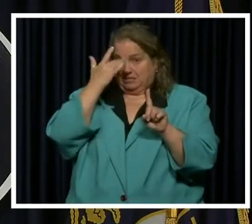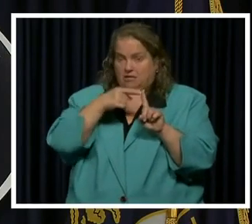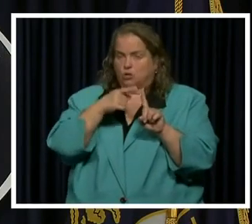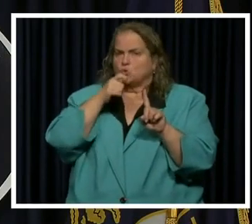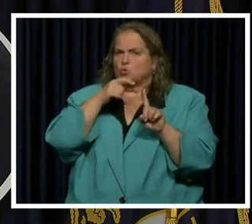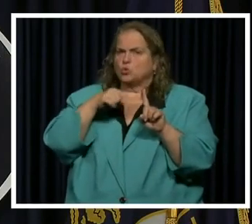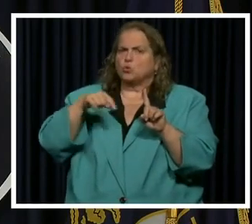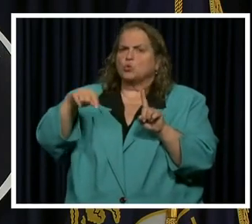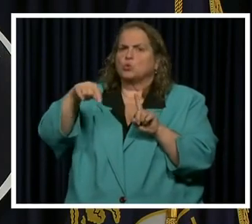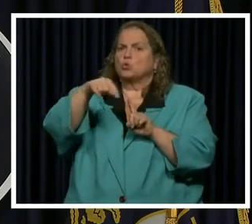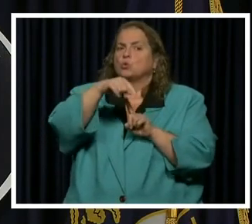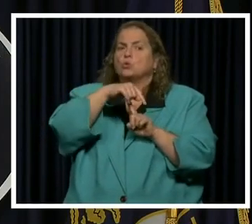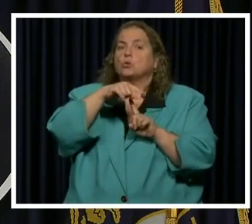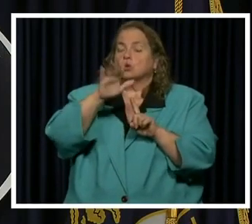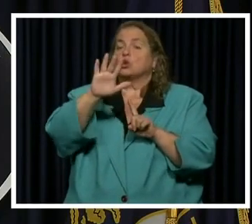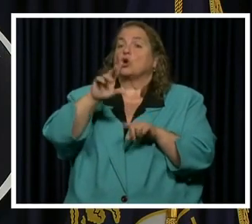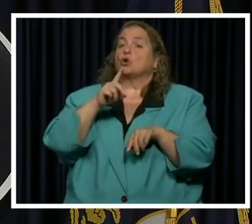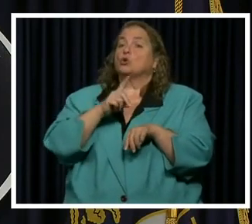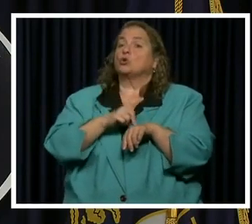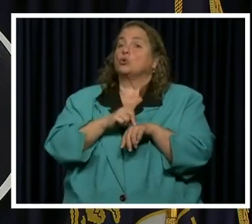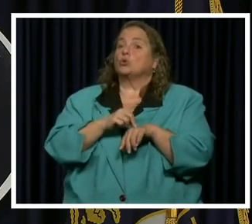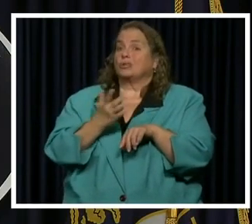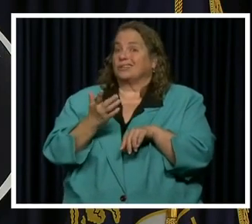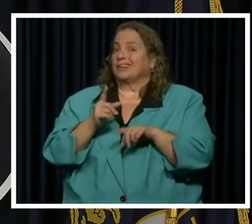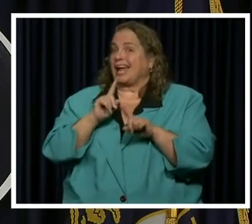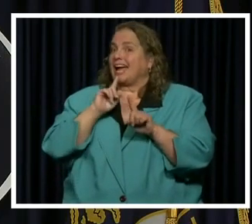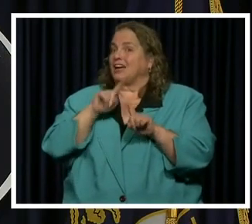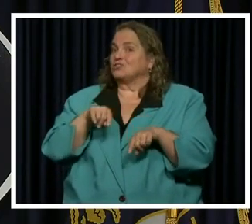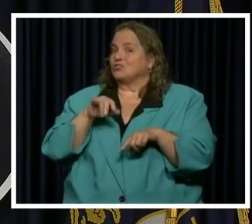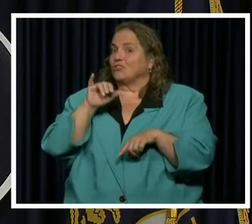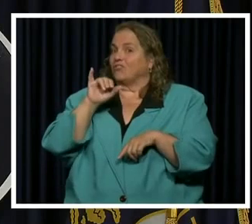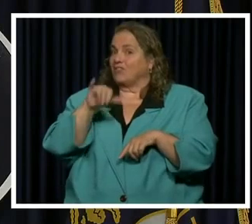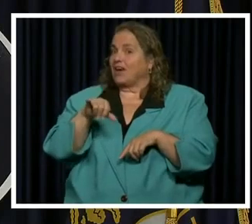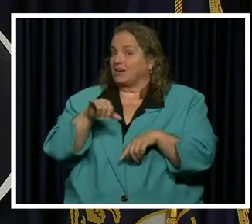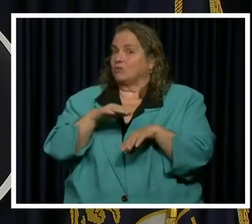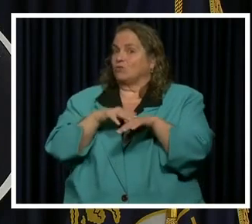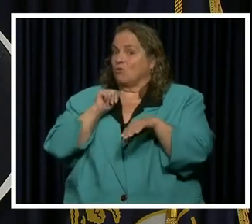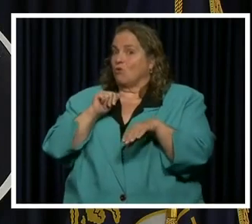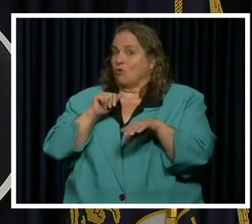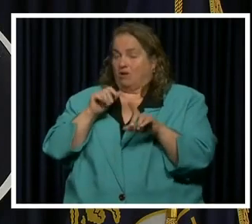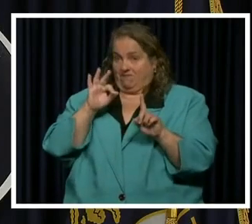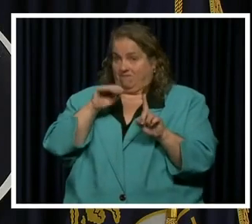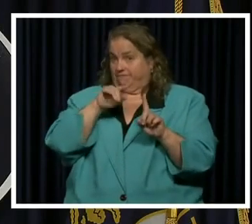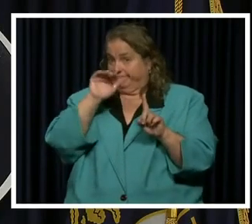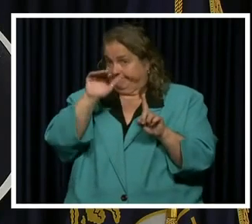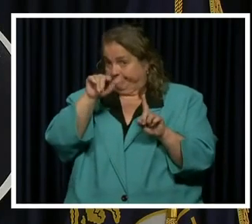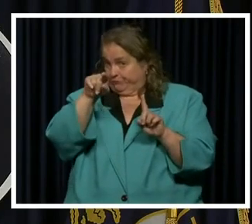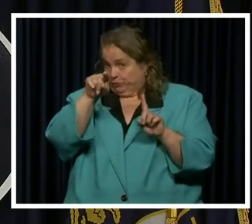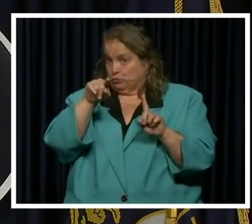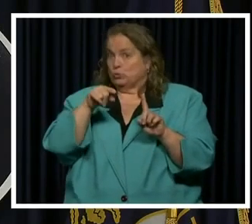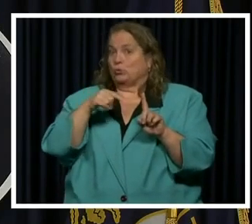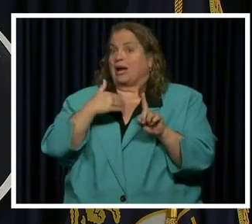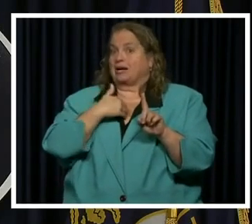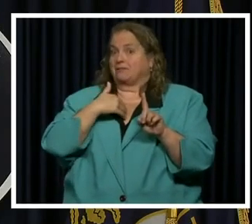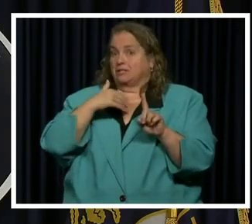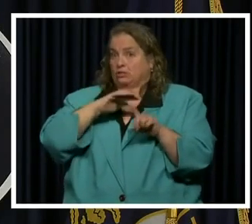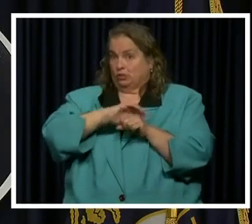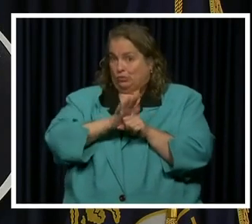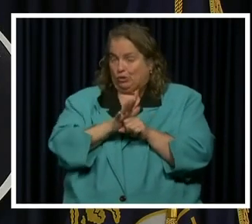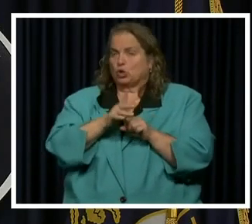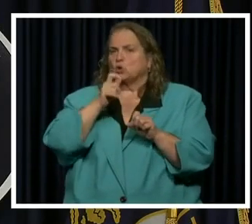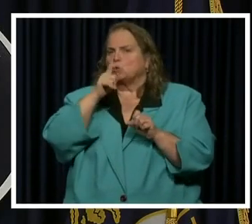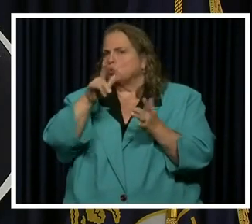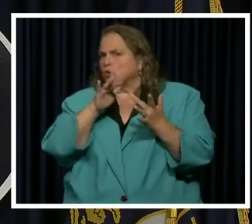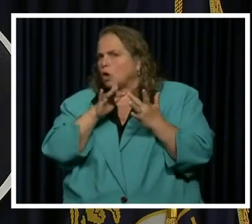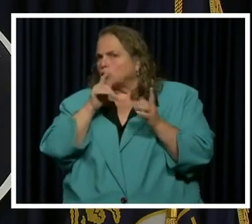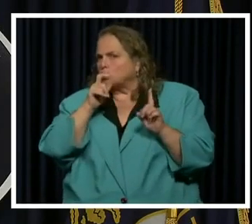as a patriotic American is to answer the call. We're going to live. We're going to reopen in a time of contagion, which means that